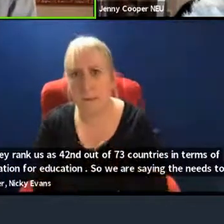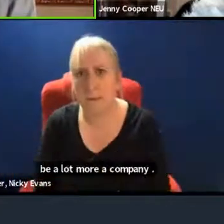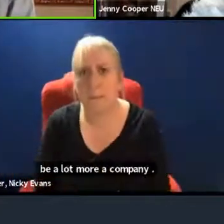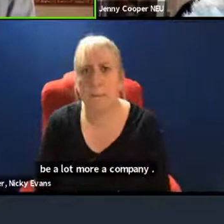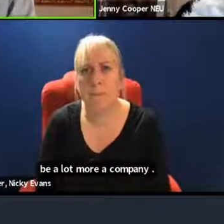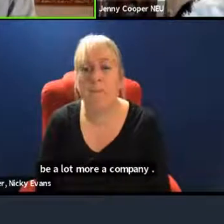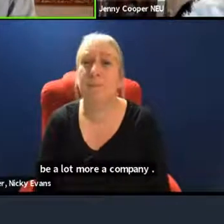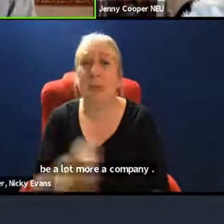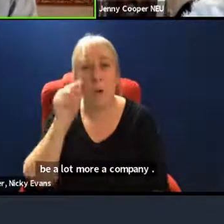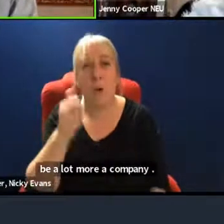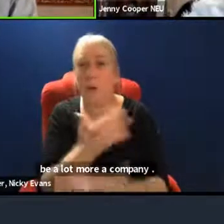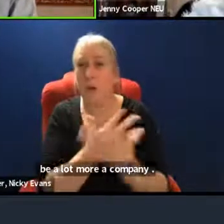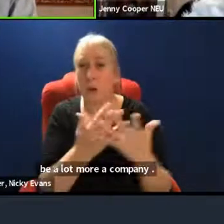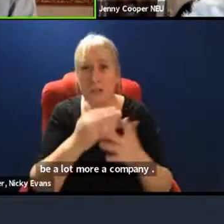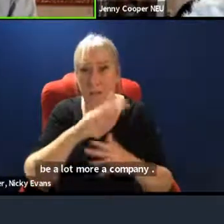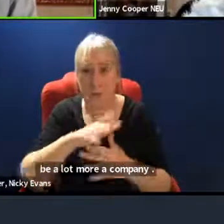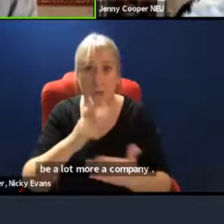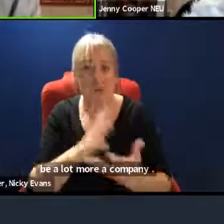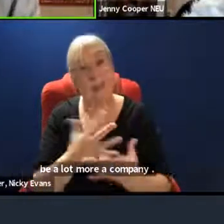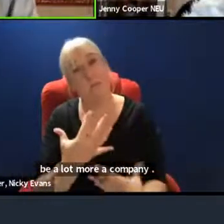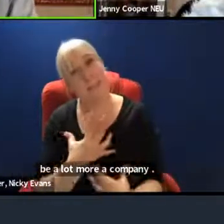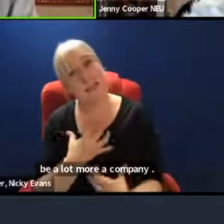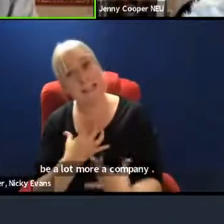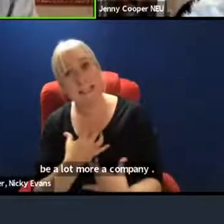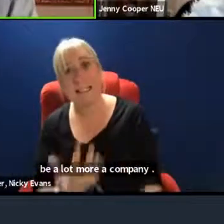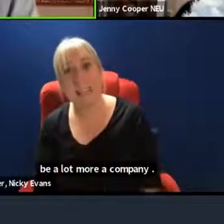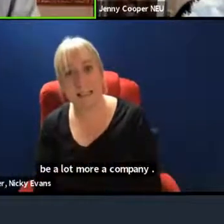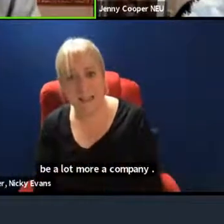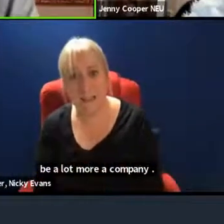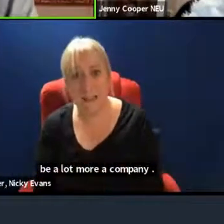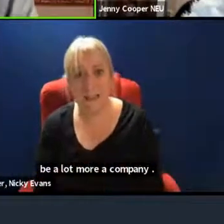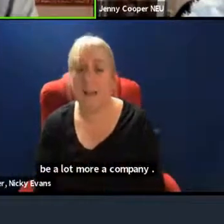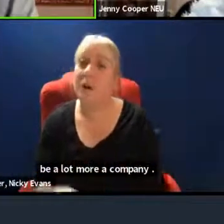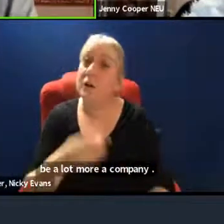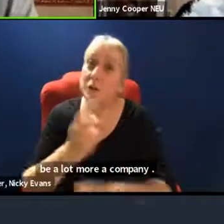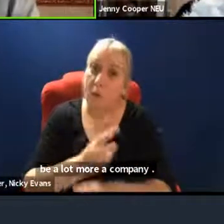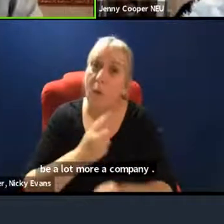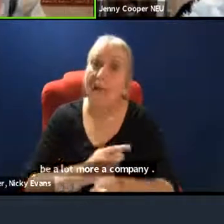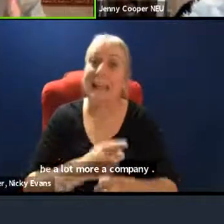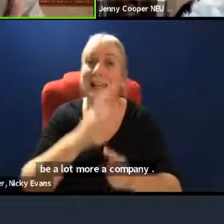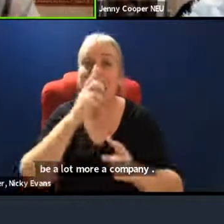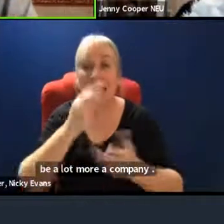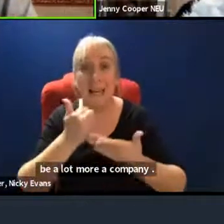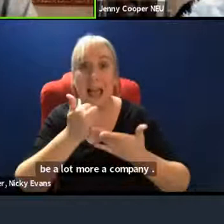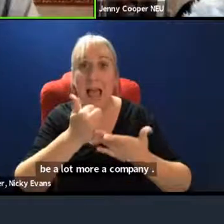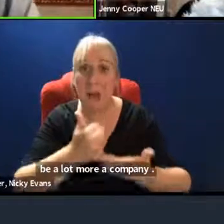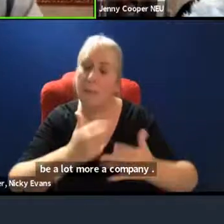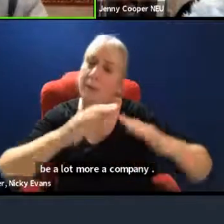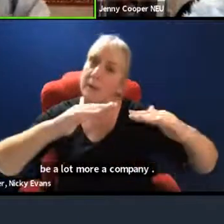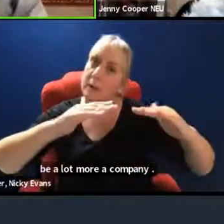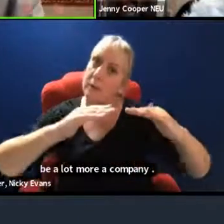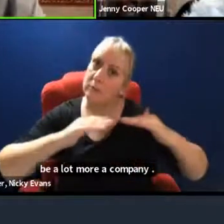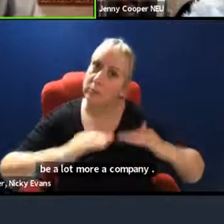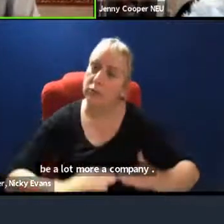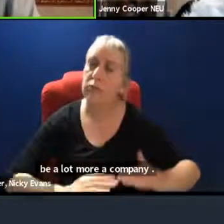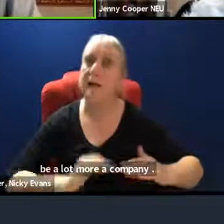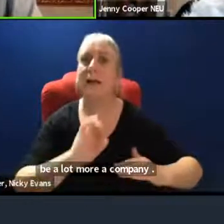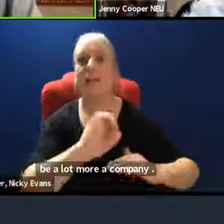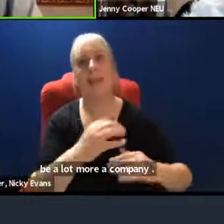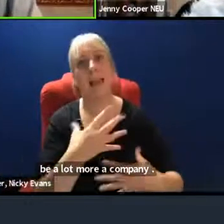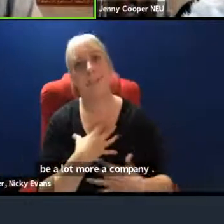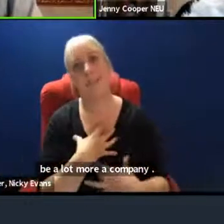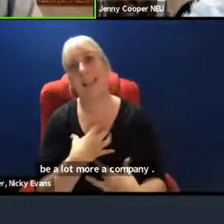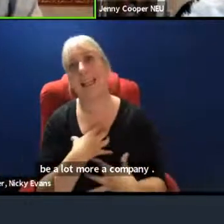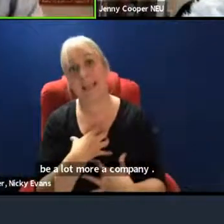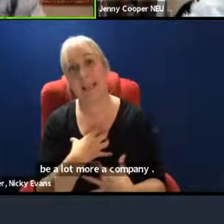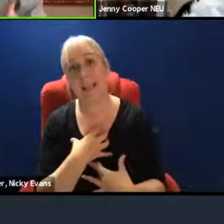about climate change, and you can see why talking about it can ease the fear we can get into. I mean, it